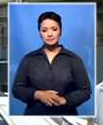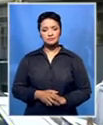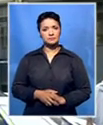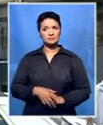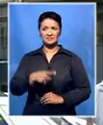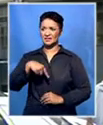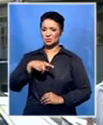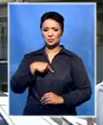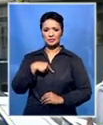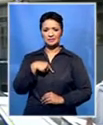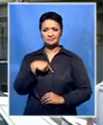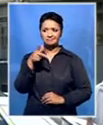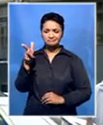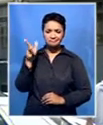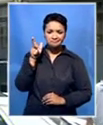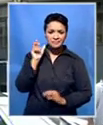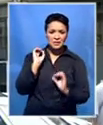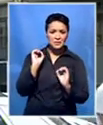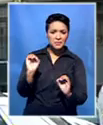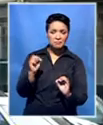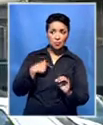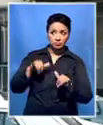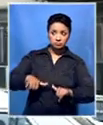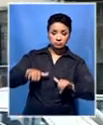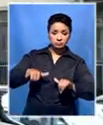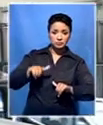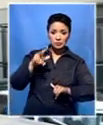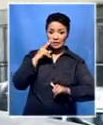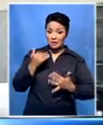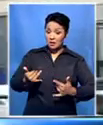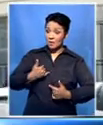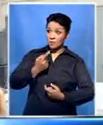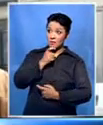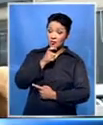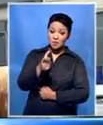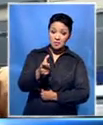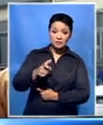We had nothing. We're still waiting to hear from them. We can say nothing right now, really.